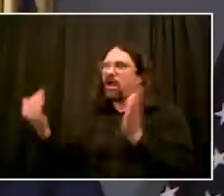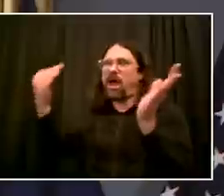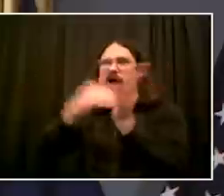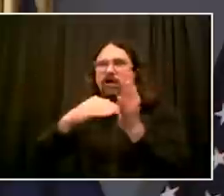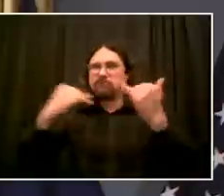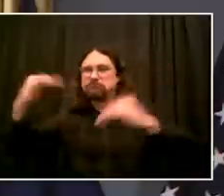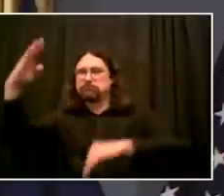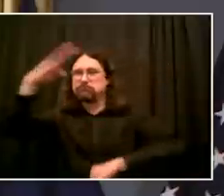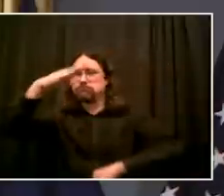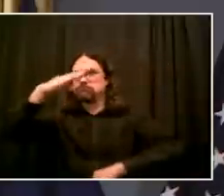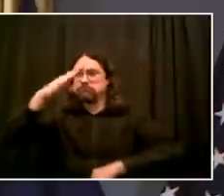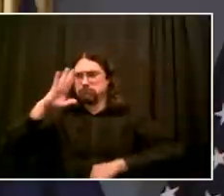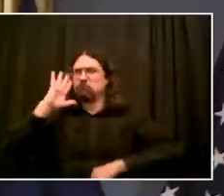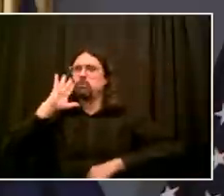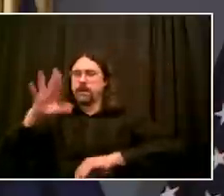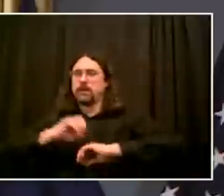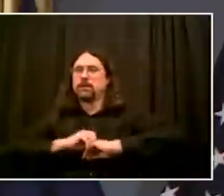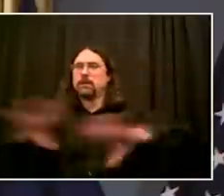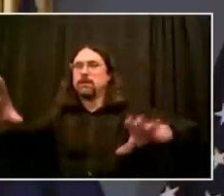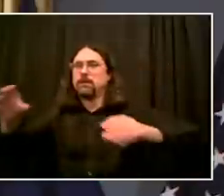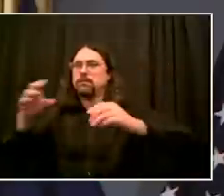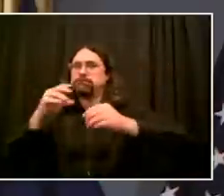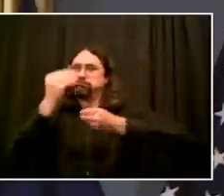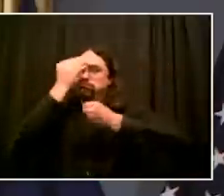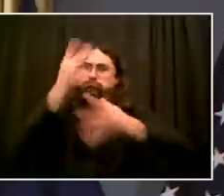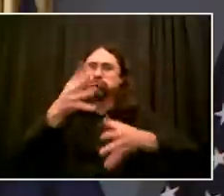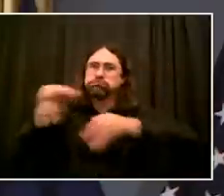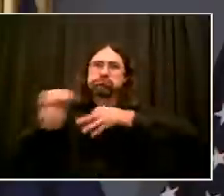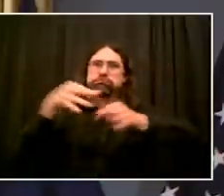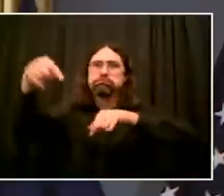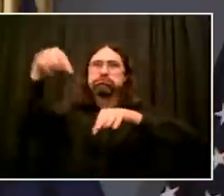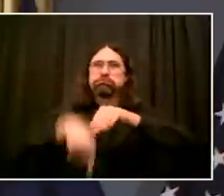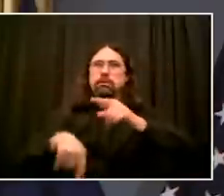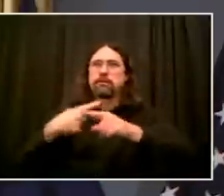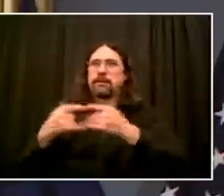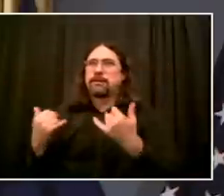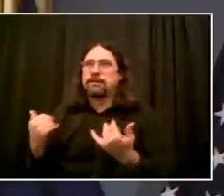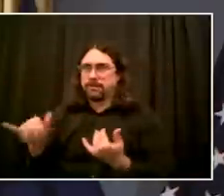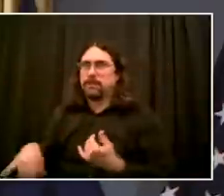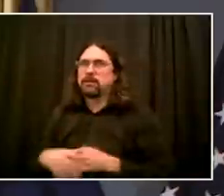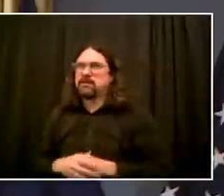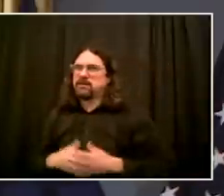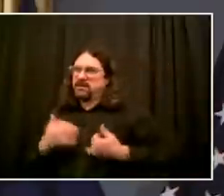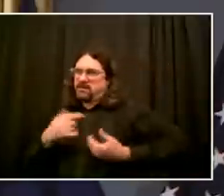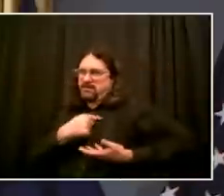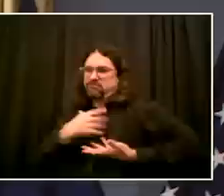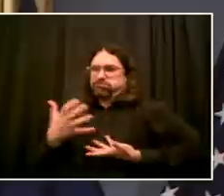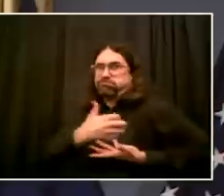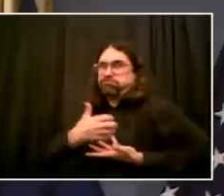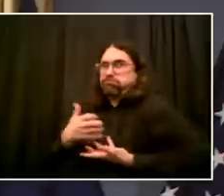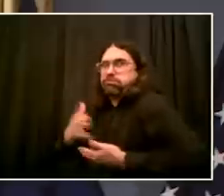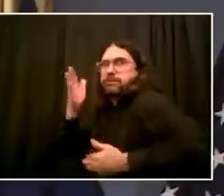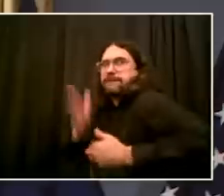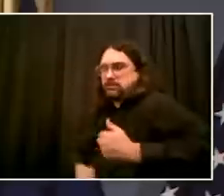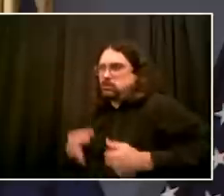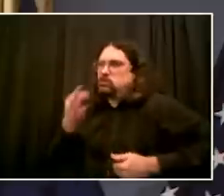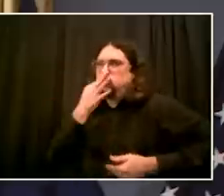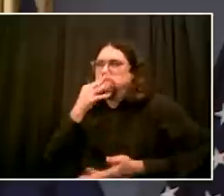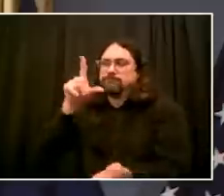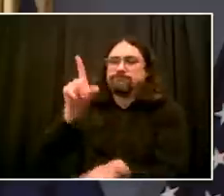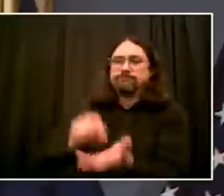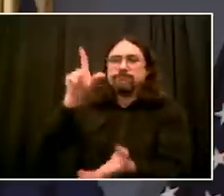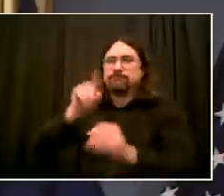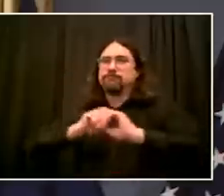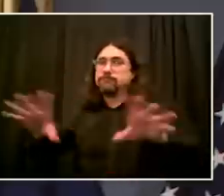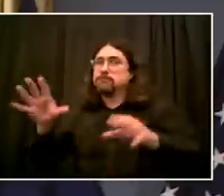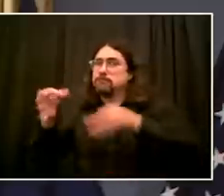it's been a few days. We certainly have to employ a lot of resources for those few days, but it's only been a few days. I think it